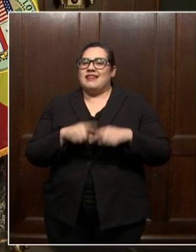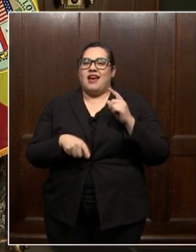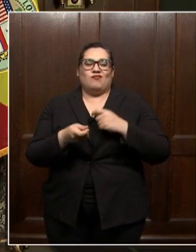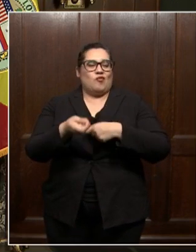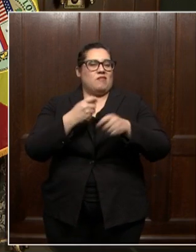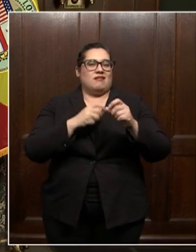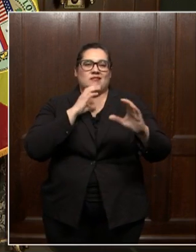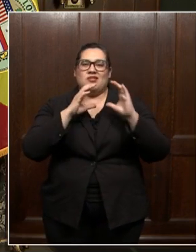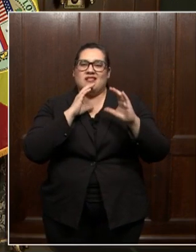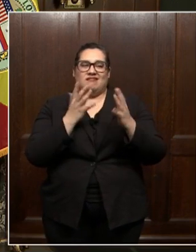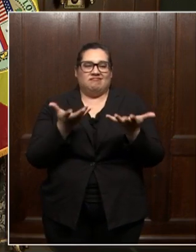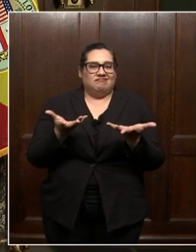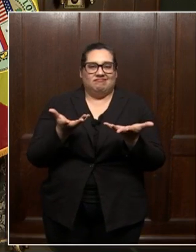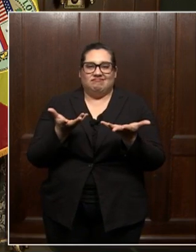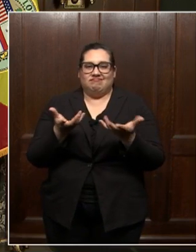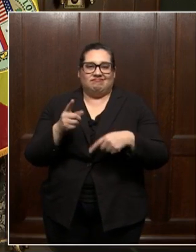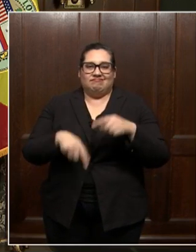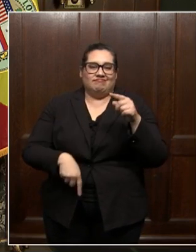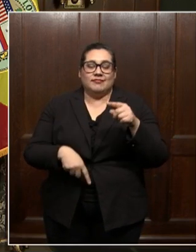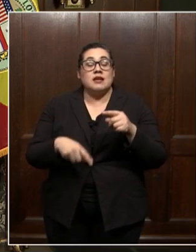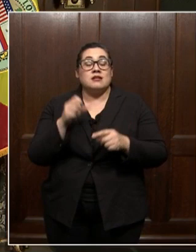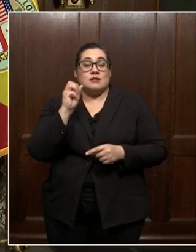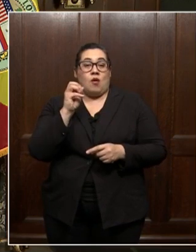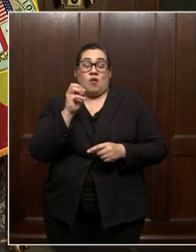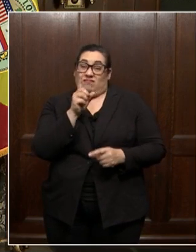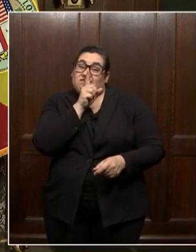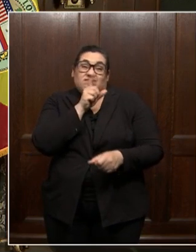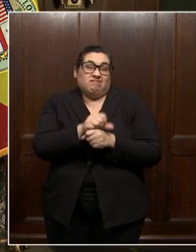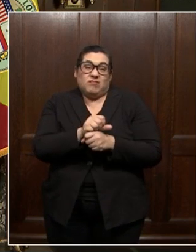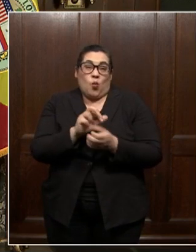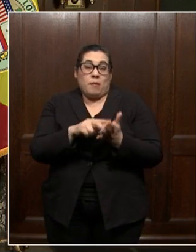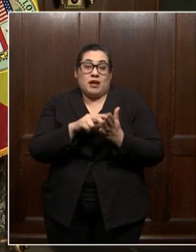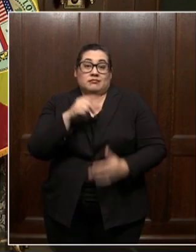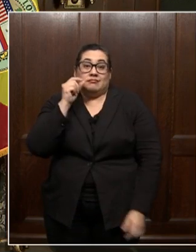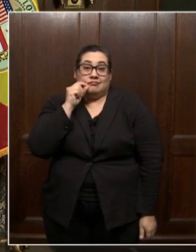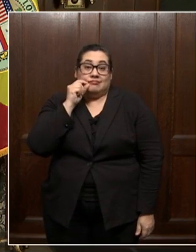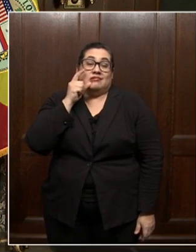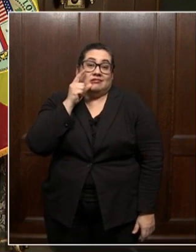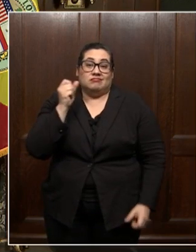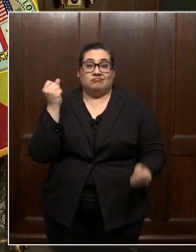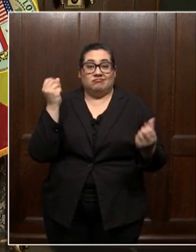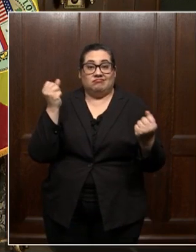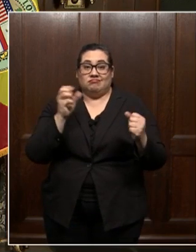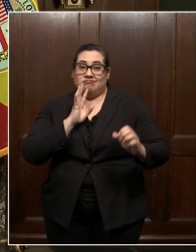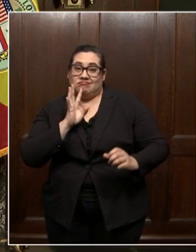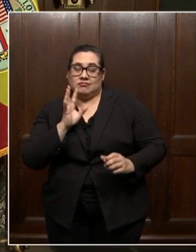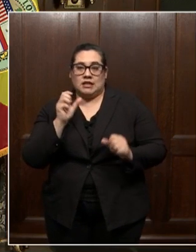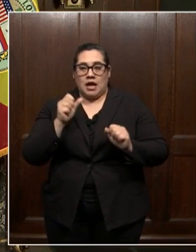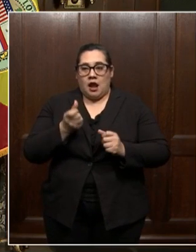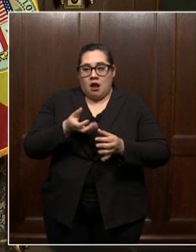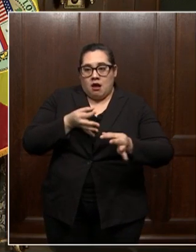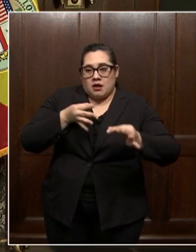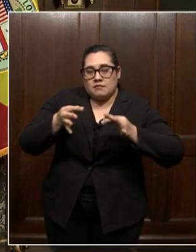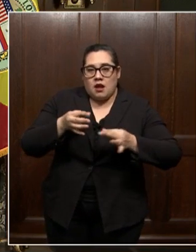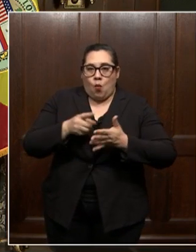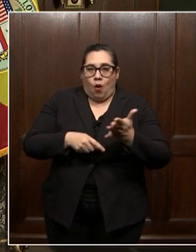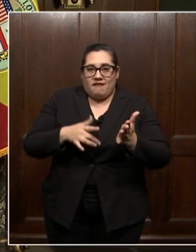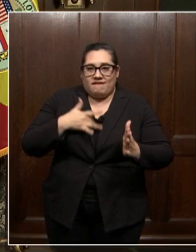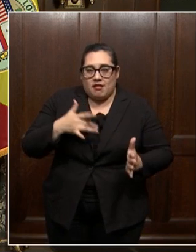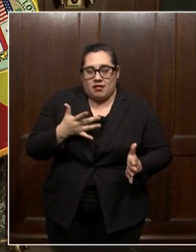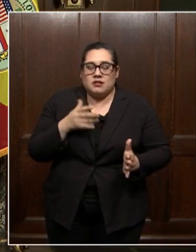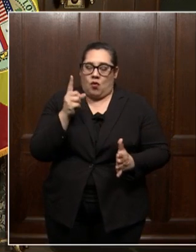communication. So just literally opening your mouth and communicating, being able to articulate the feelings.